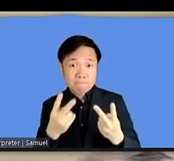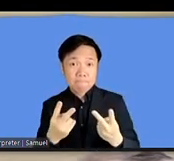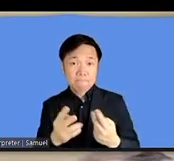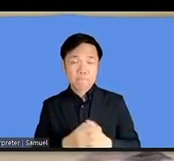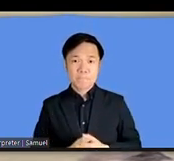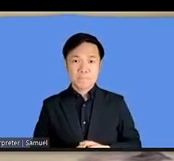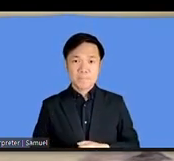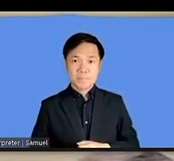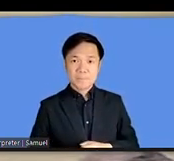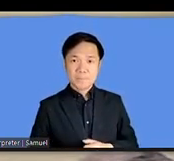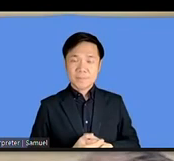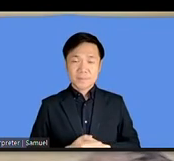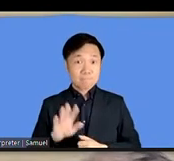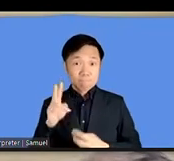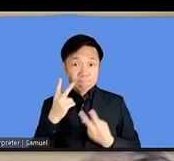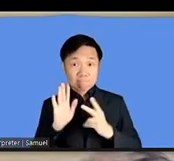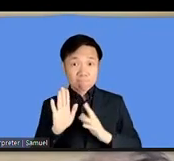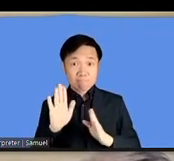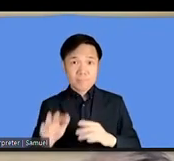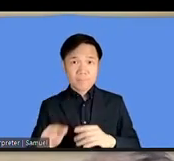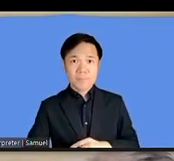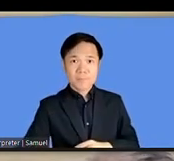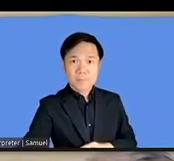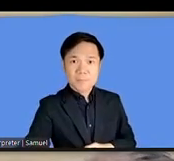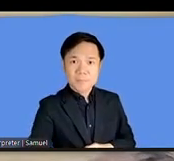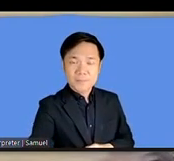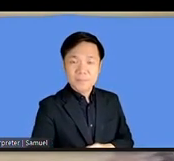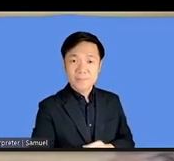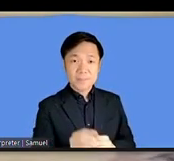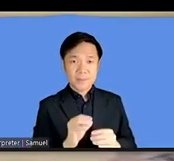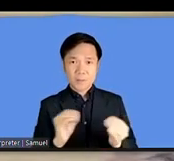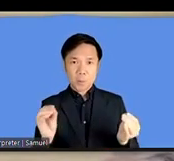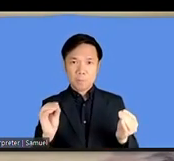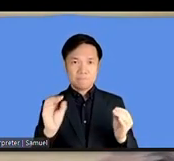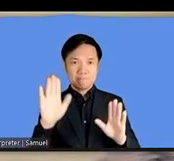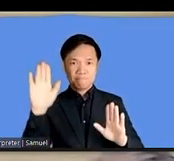i haven't seen anything yet